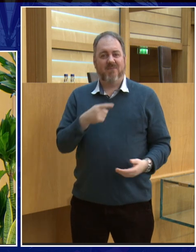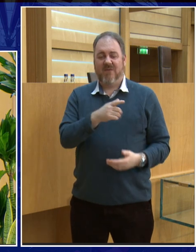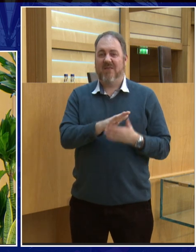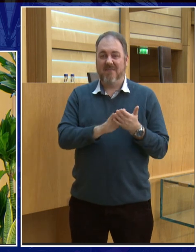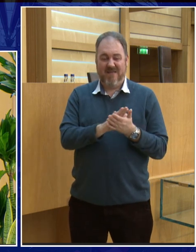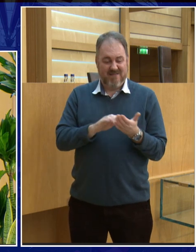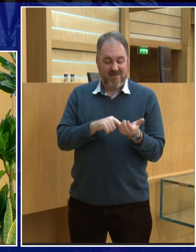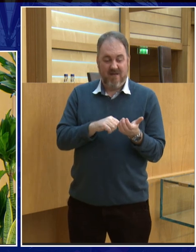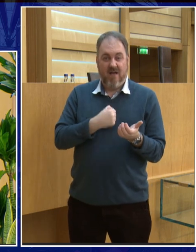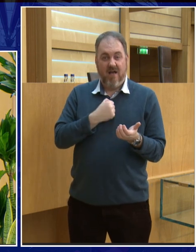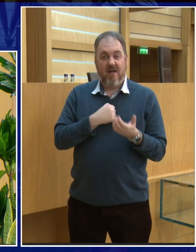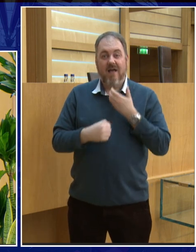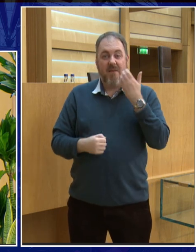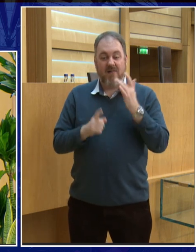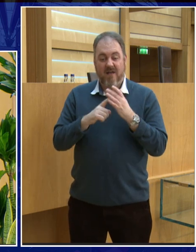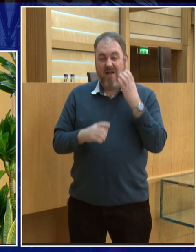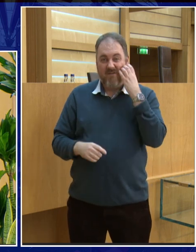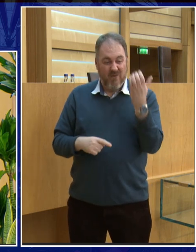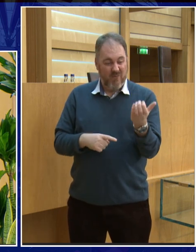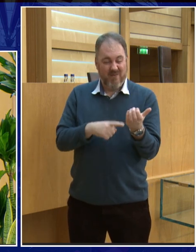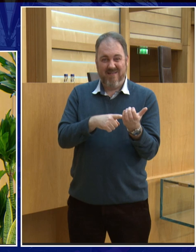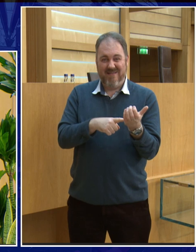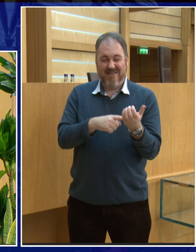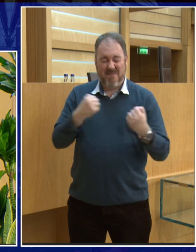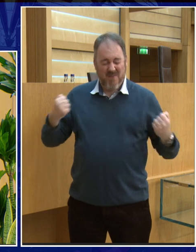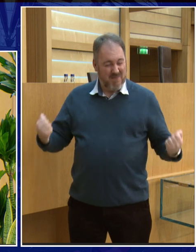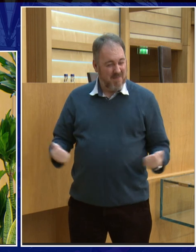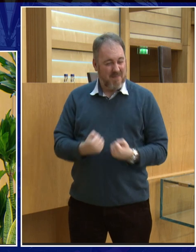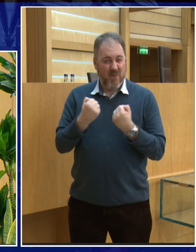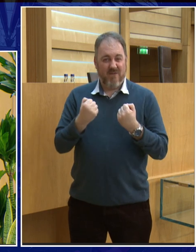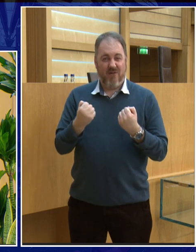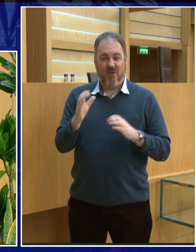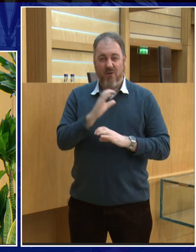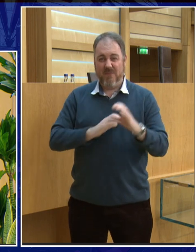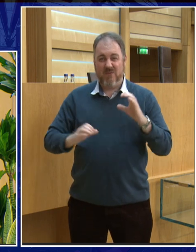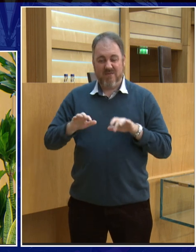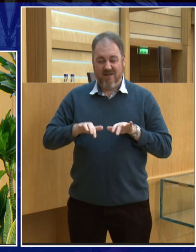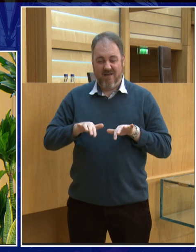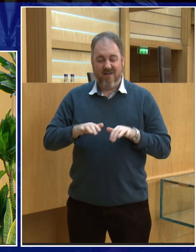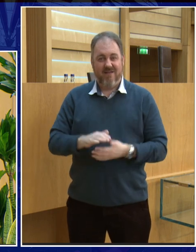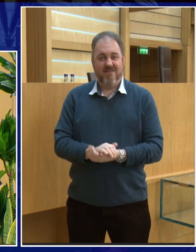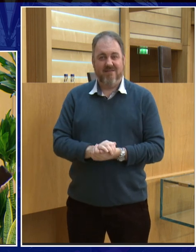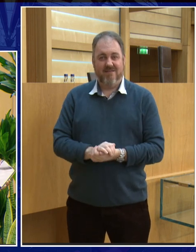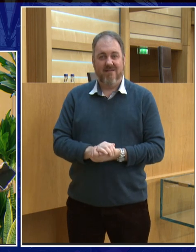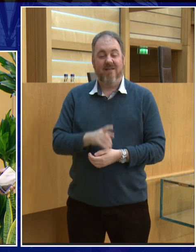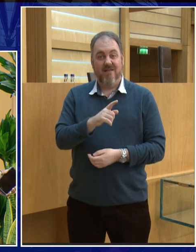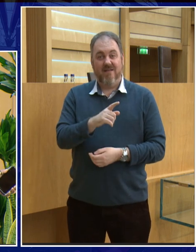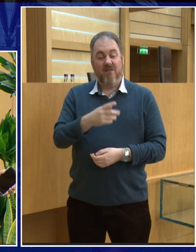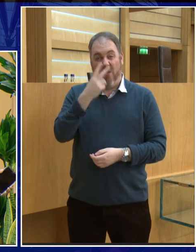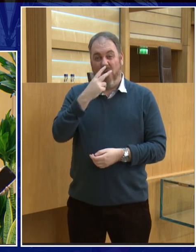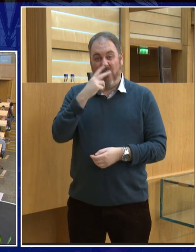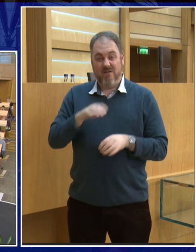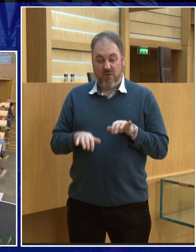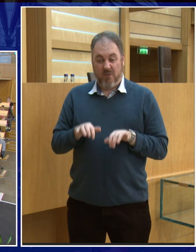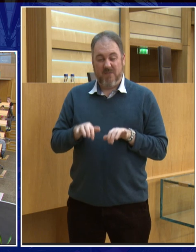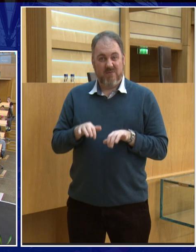more processing power than the things that took people to the moon so with demand and computers as well the first computers were the size of this